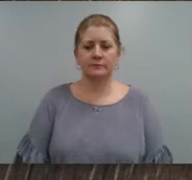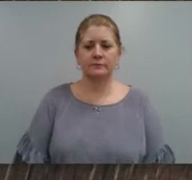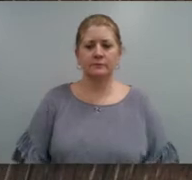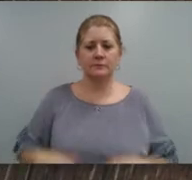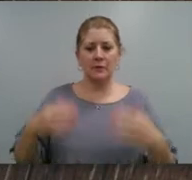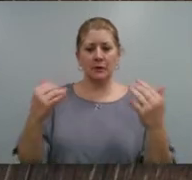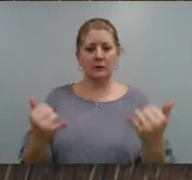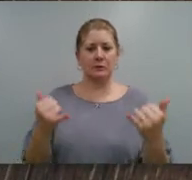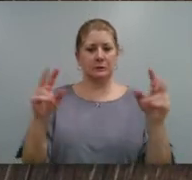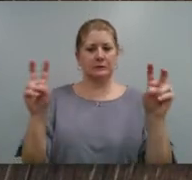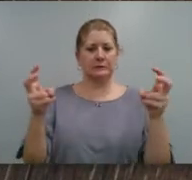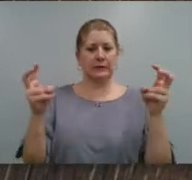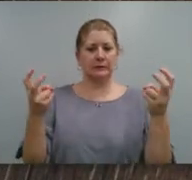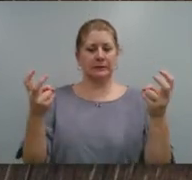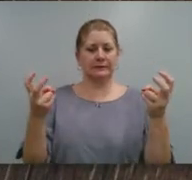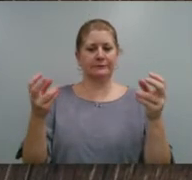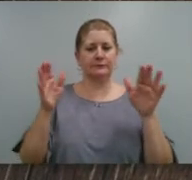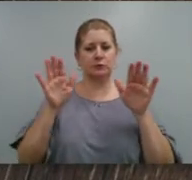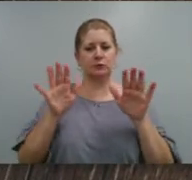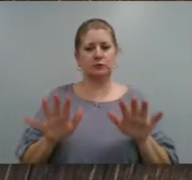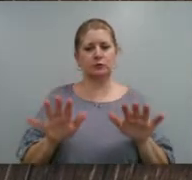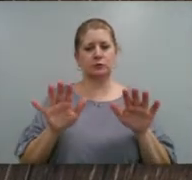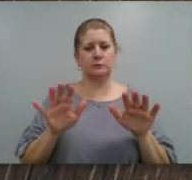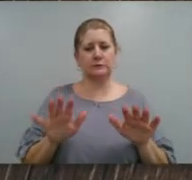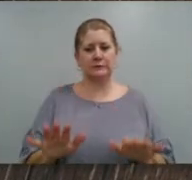Today's topic, calming down.